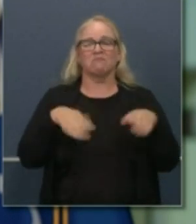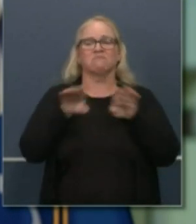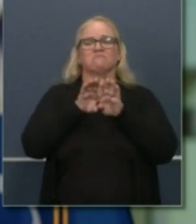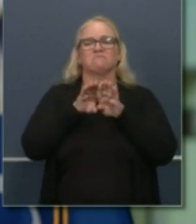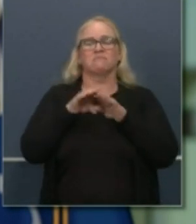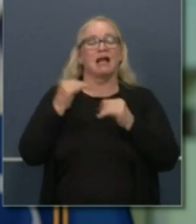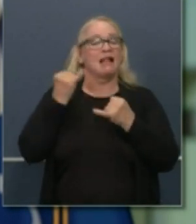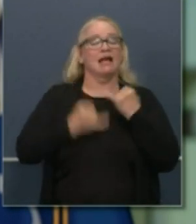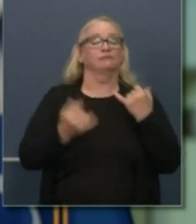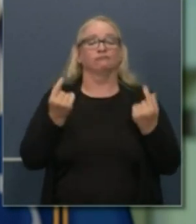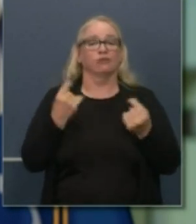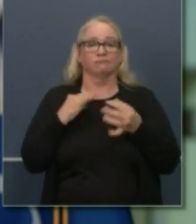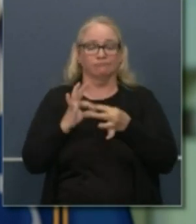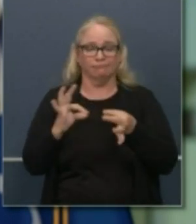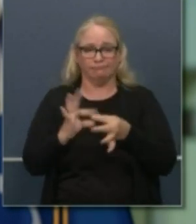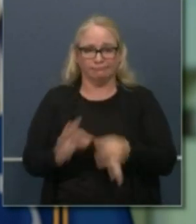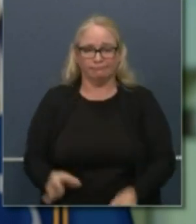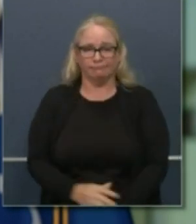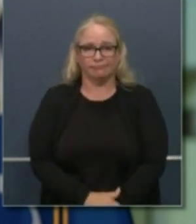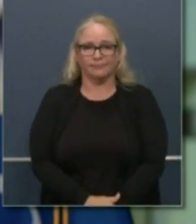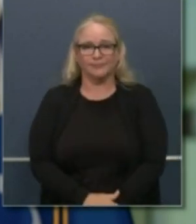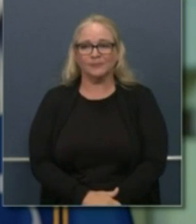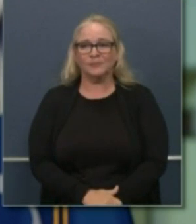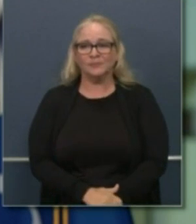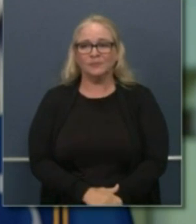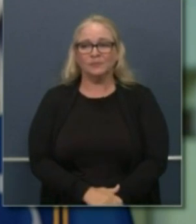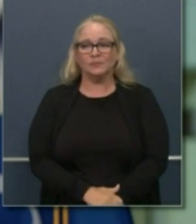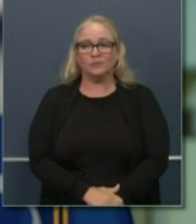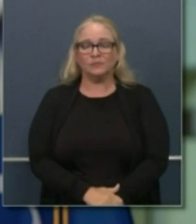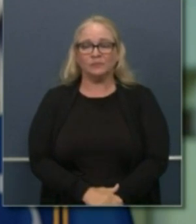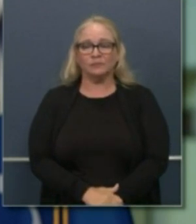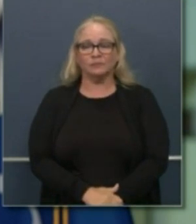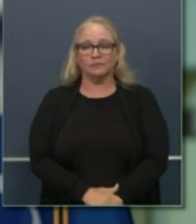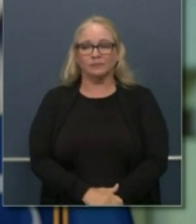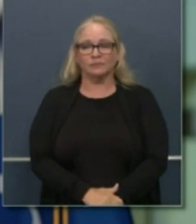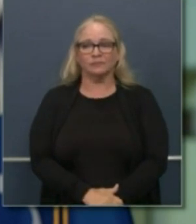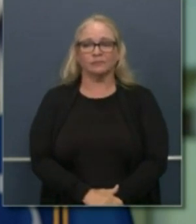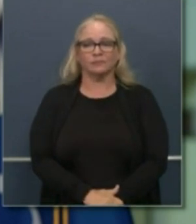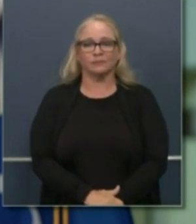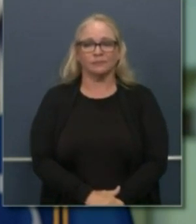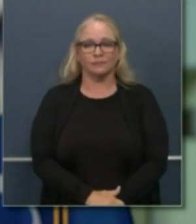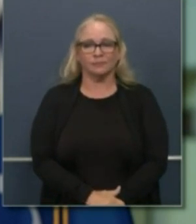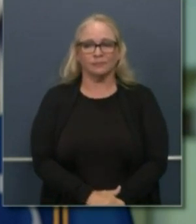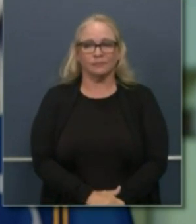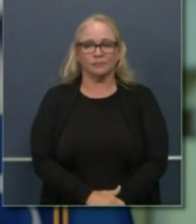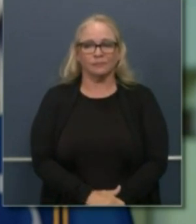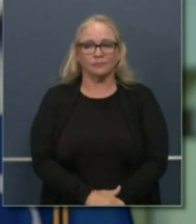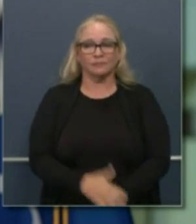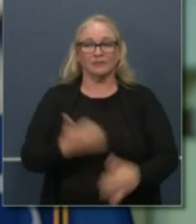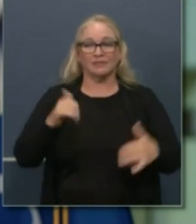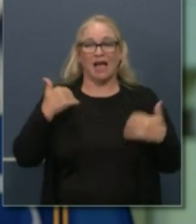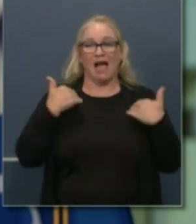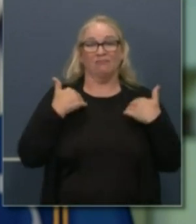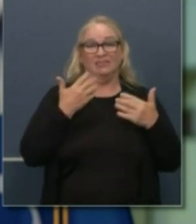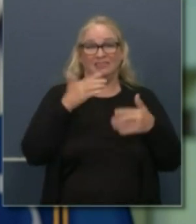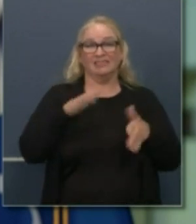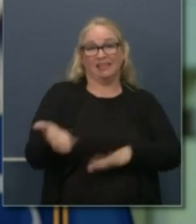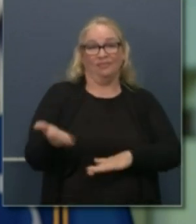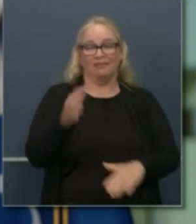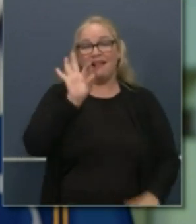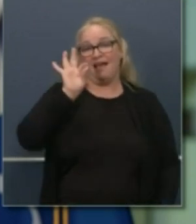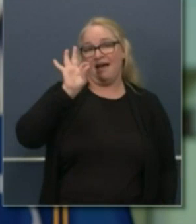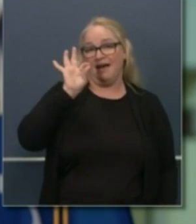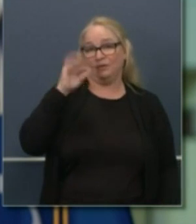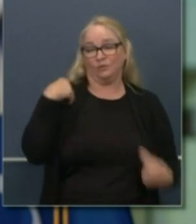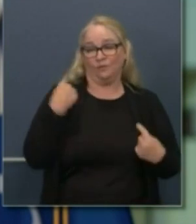we had a relatively low and again devastating number nine deaths yesterday but relatively